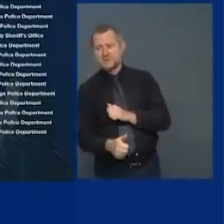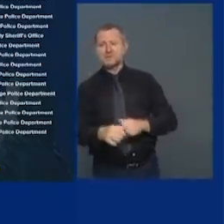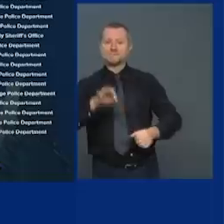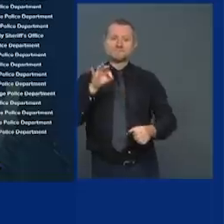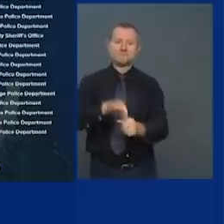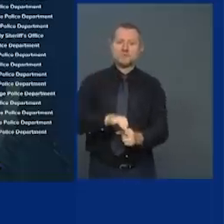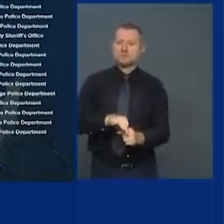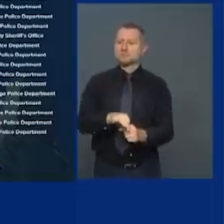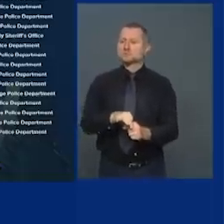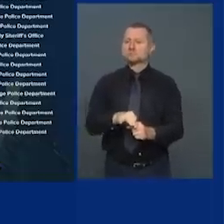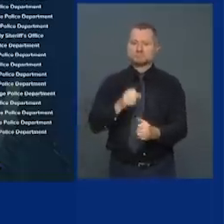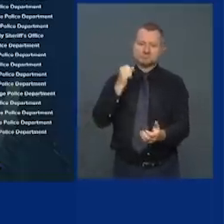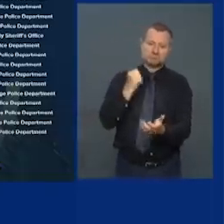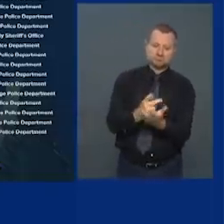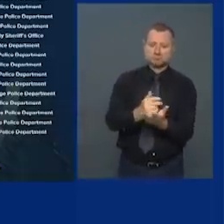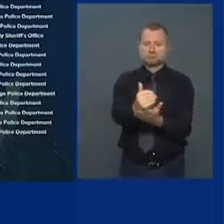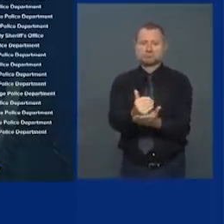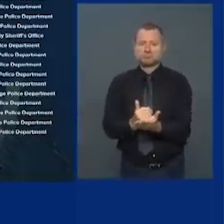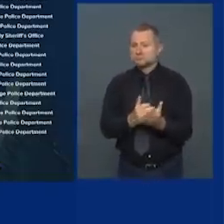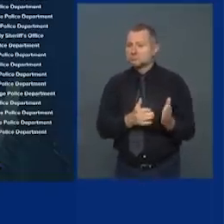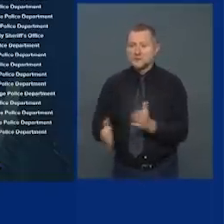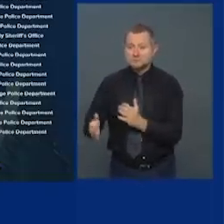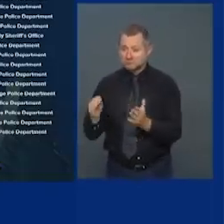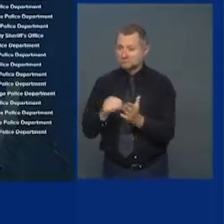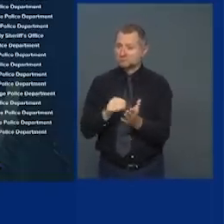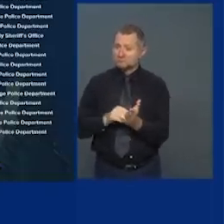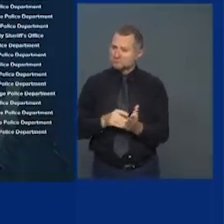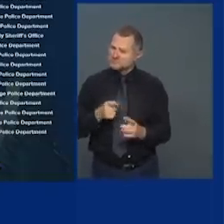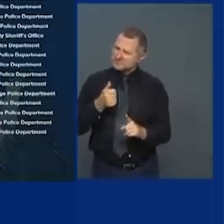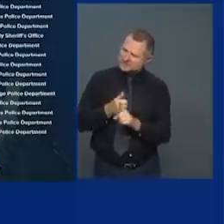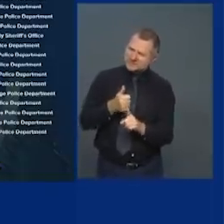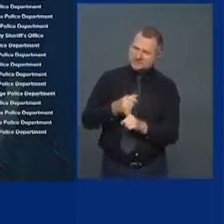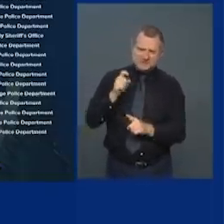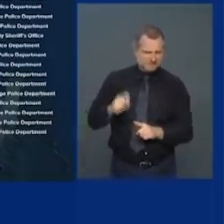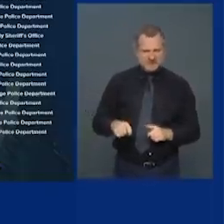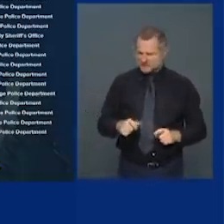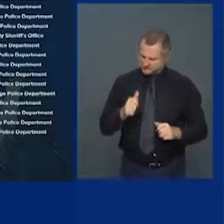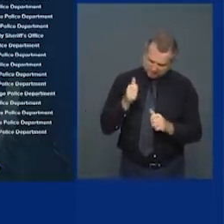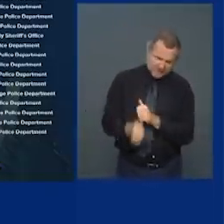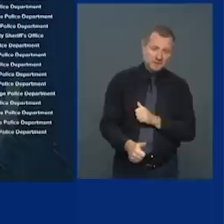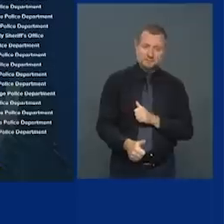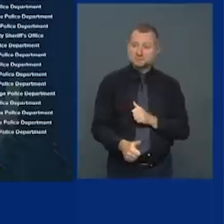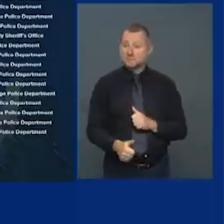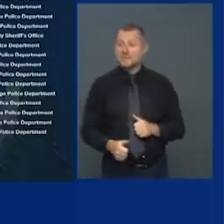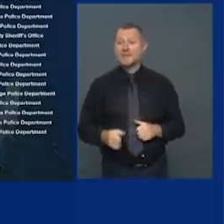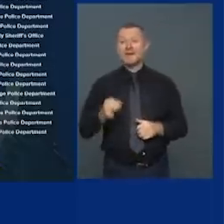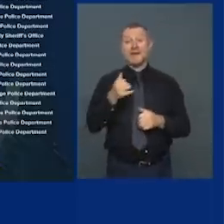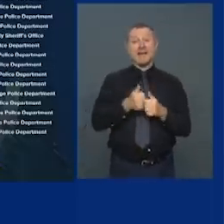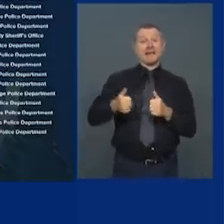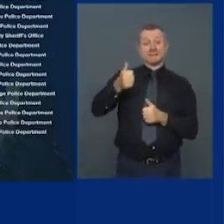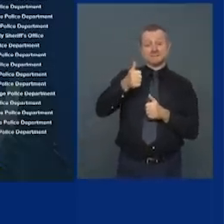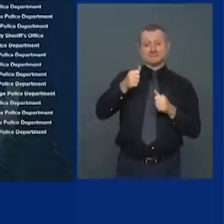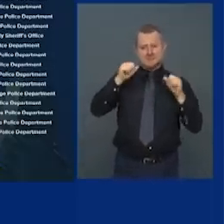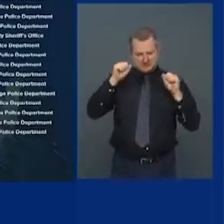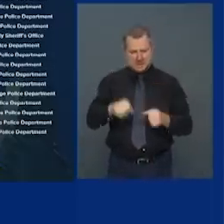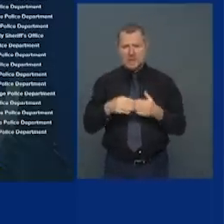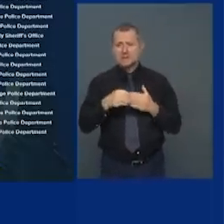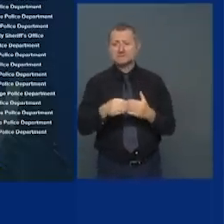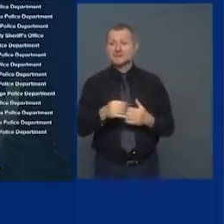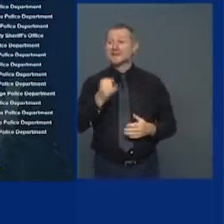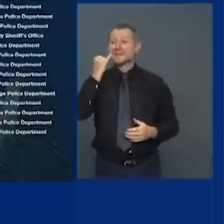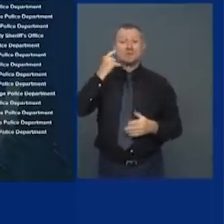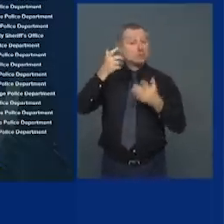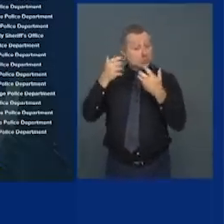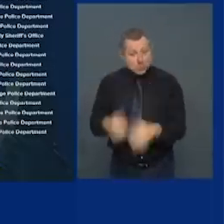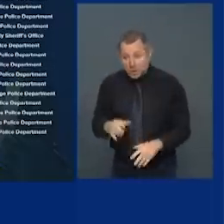passed by the council the head of the council can do it public advocate could do